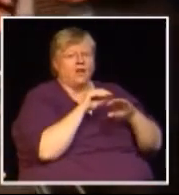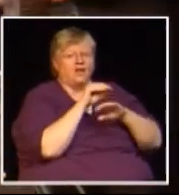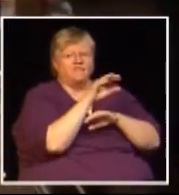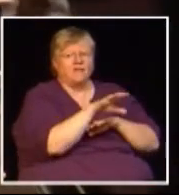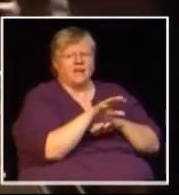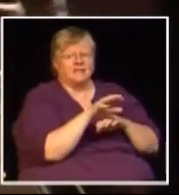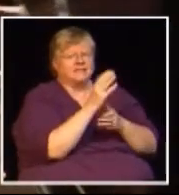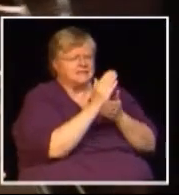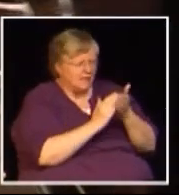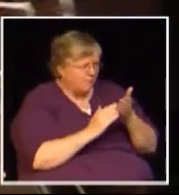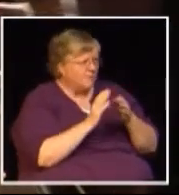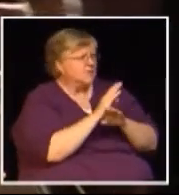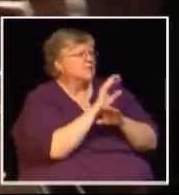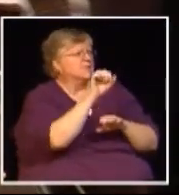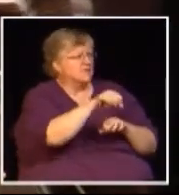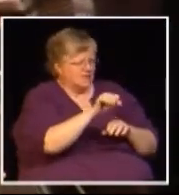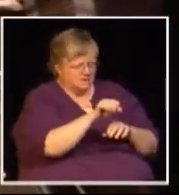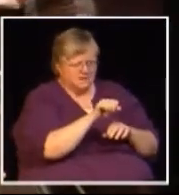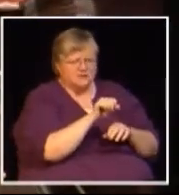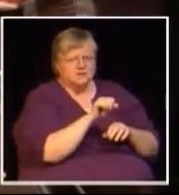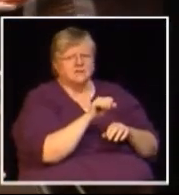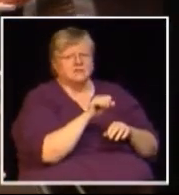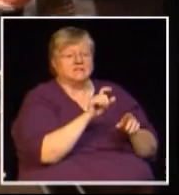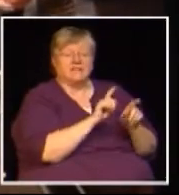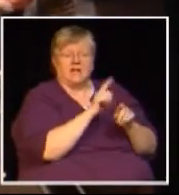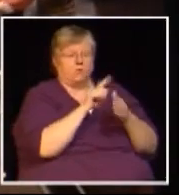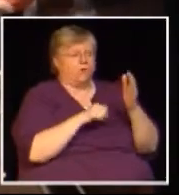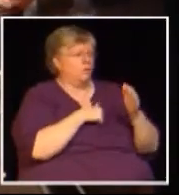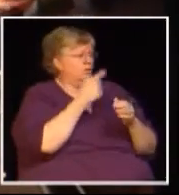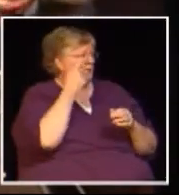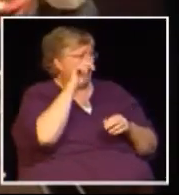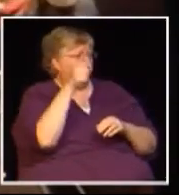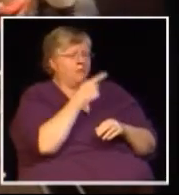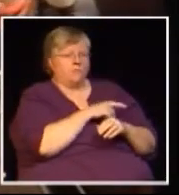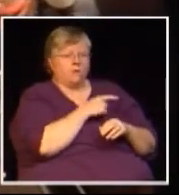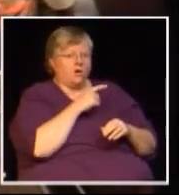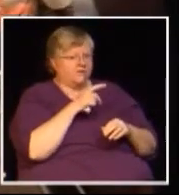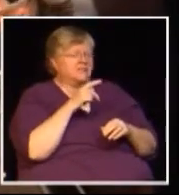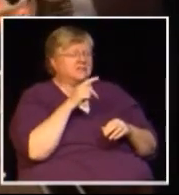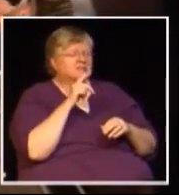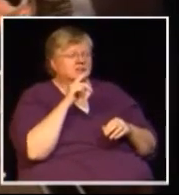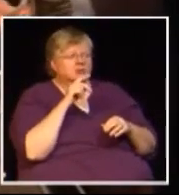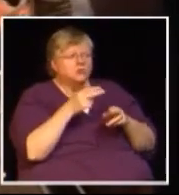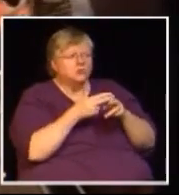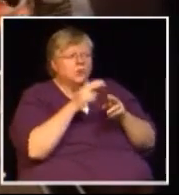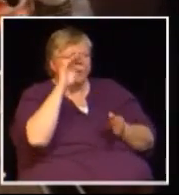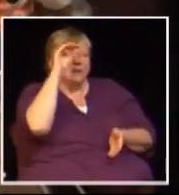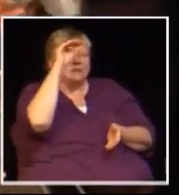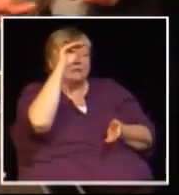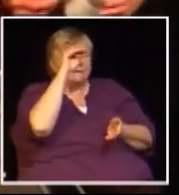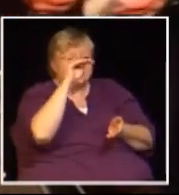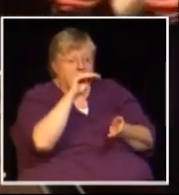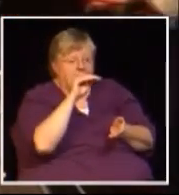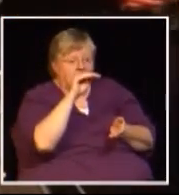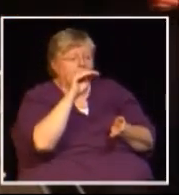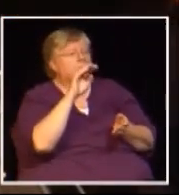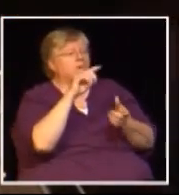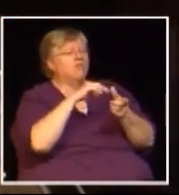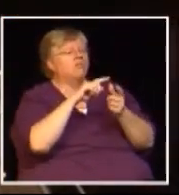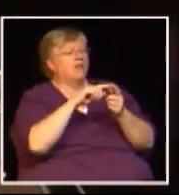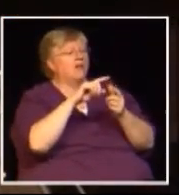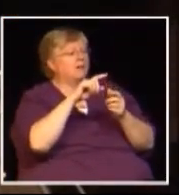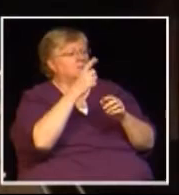before and I know it's going to take a hit initially for these businesses but you what we've seen in other provinces is that it does come back and so